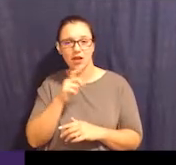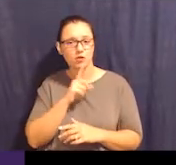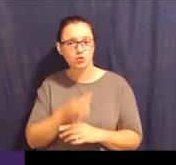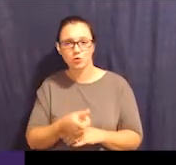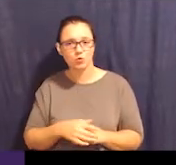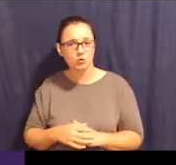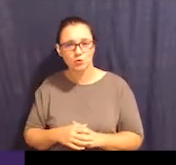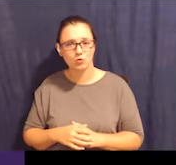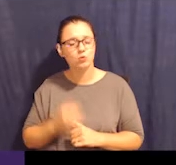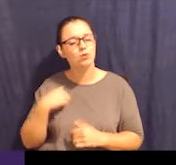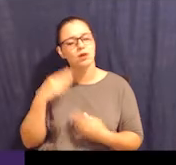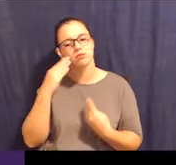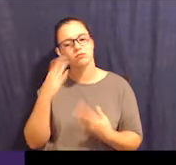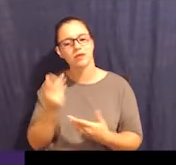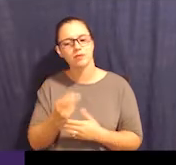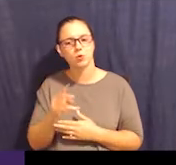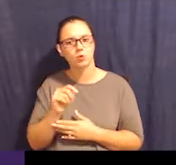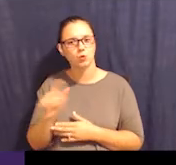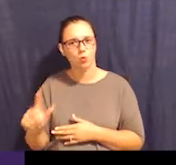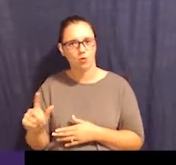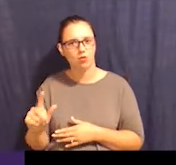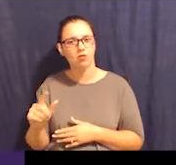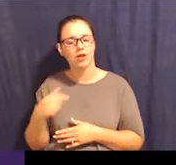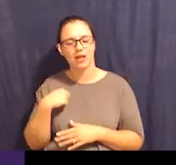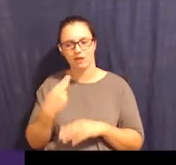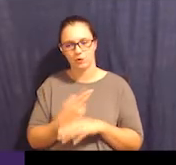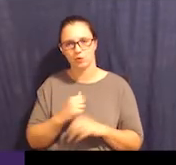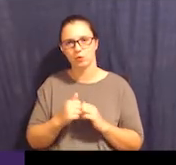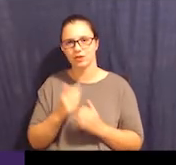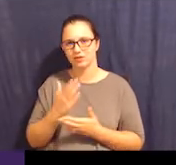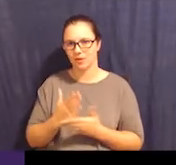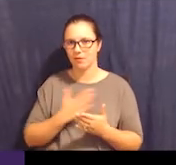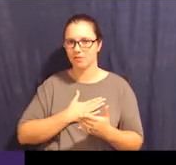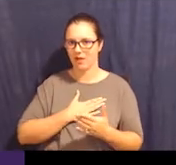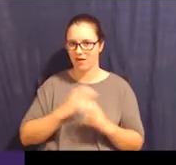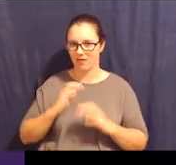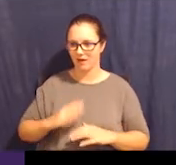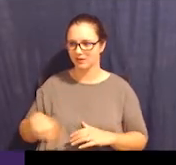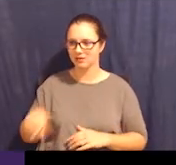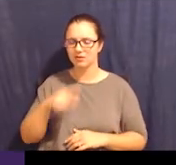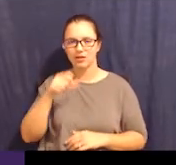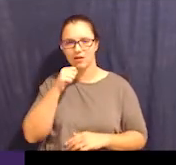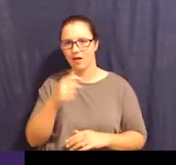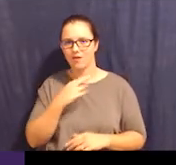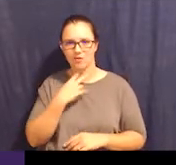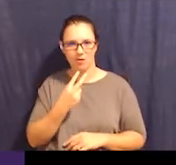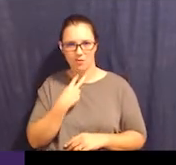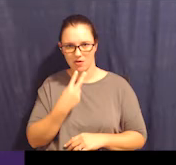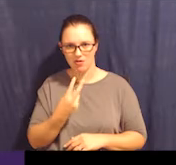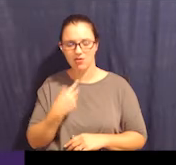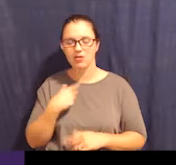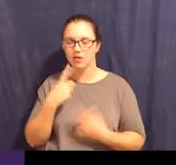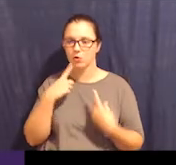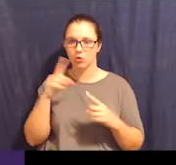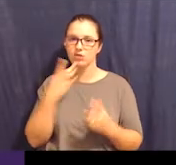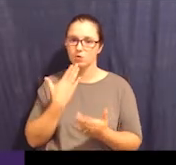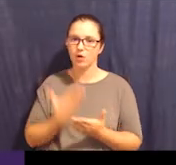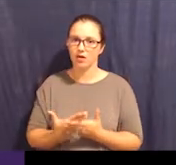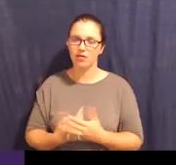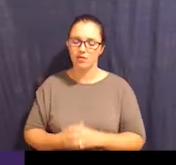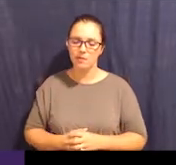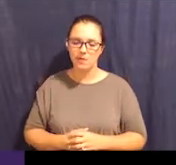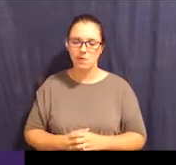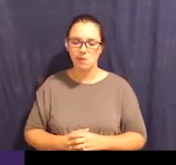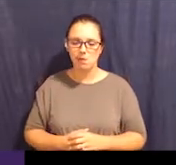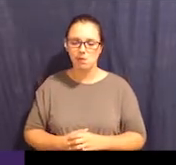my clients who are nonverbal and which have worked really well. So I think the important thing when a client comes to you